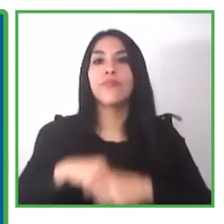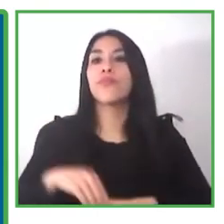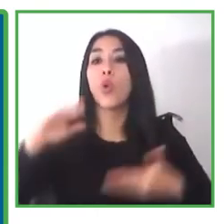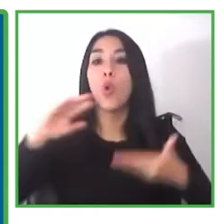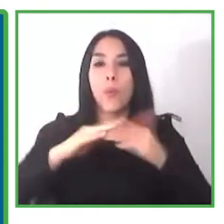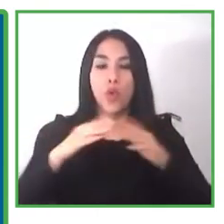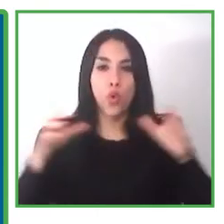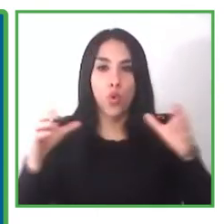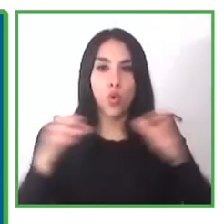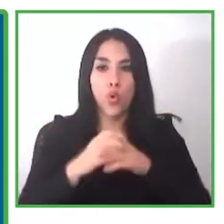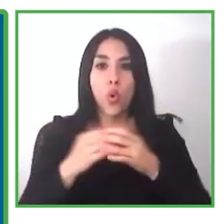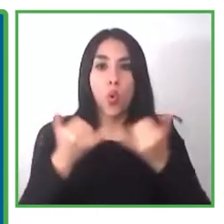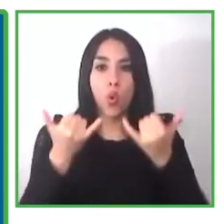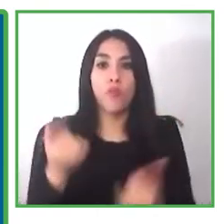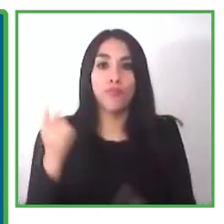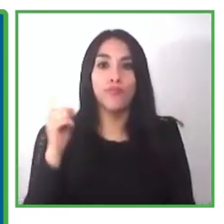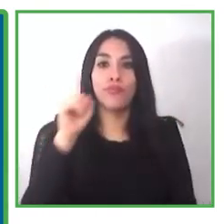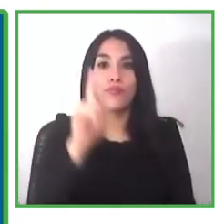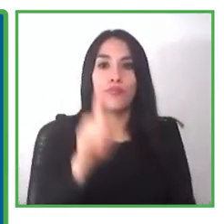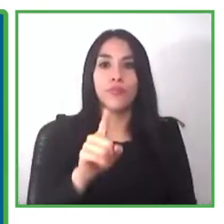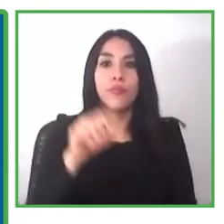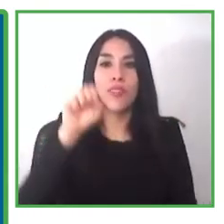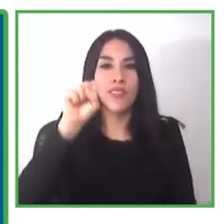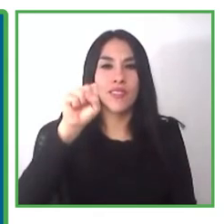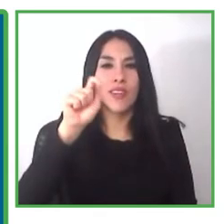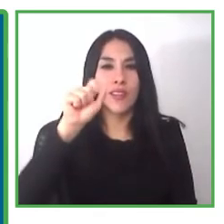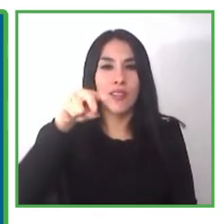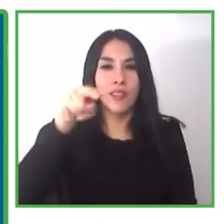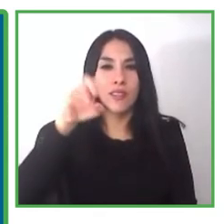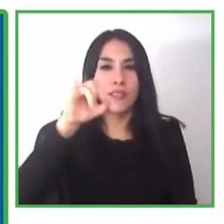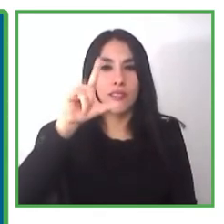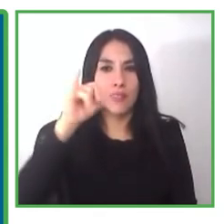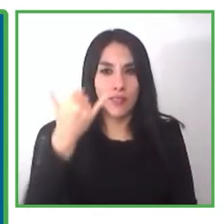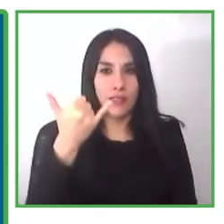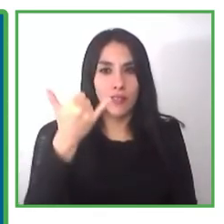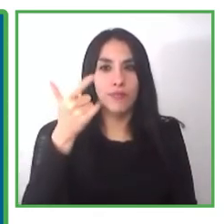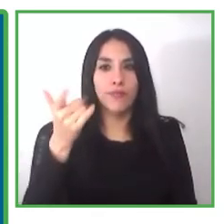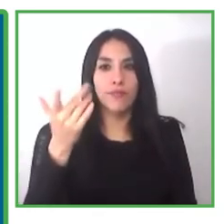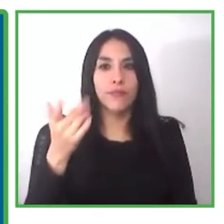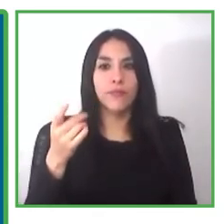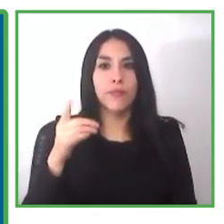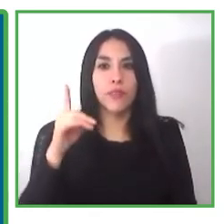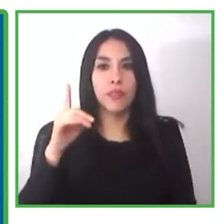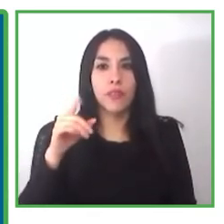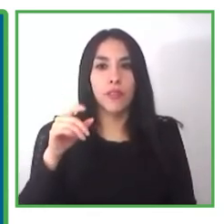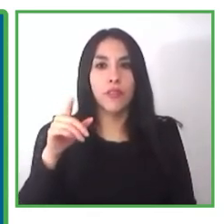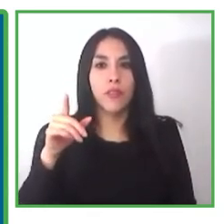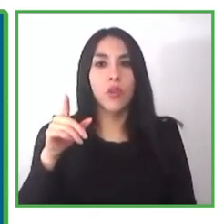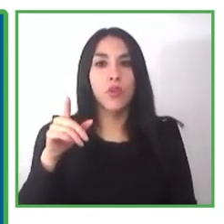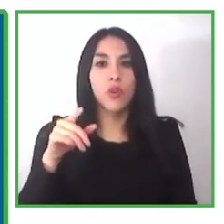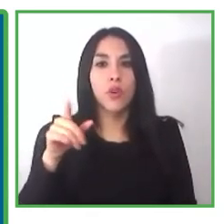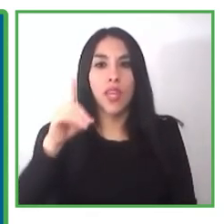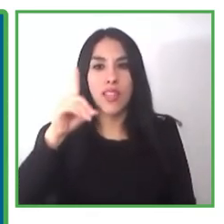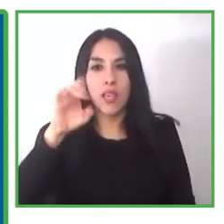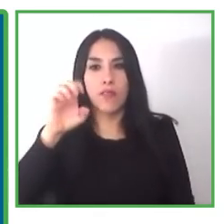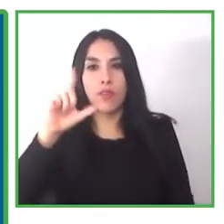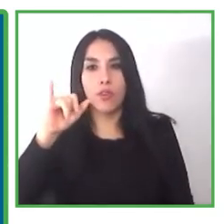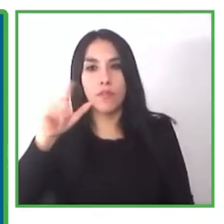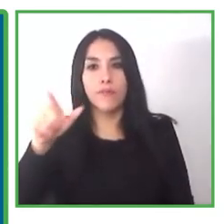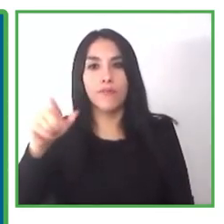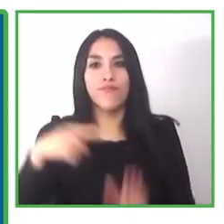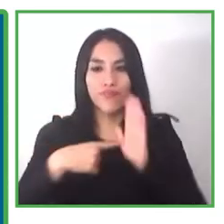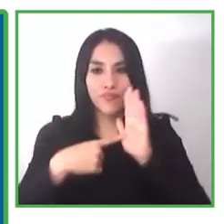introduce sanley bowden who comes from the living link and he'll present us his project from south